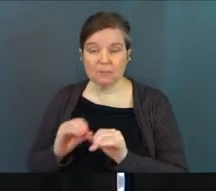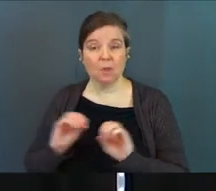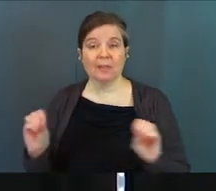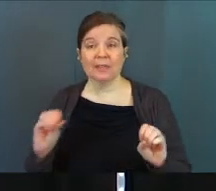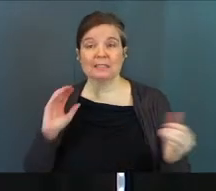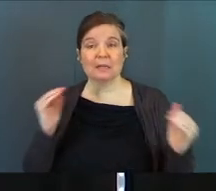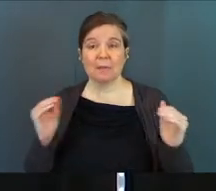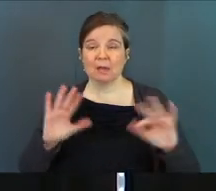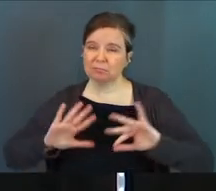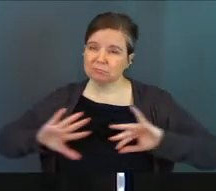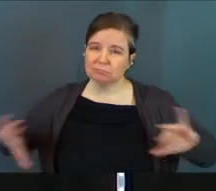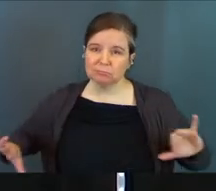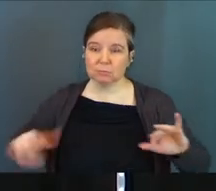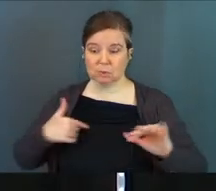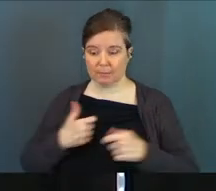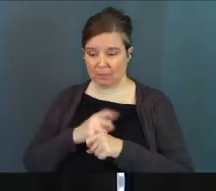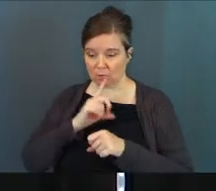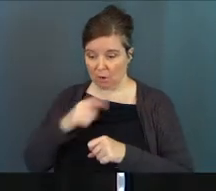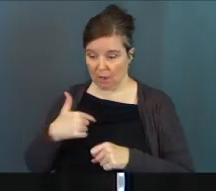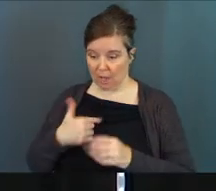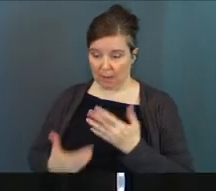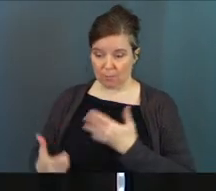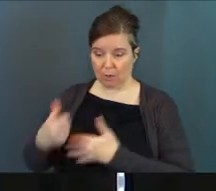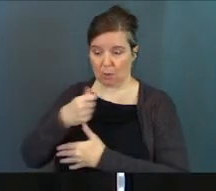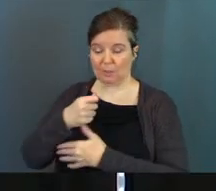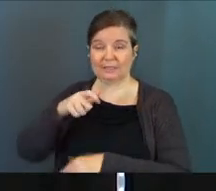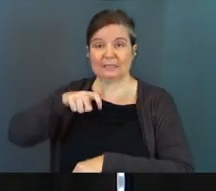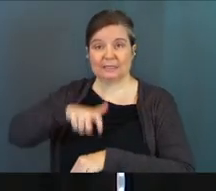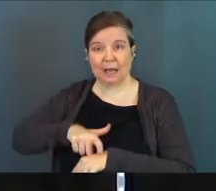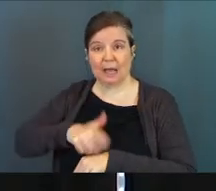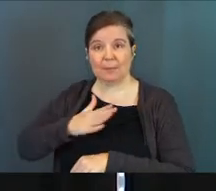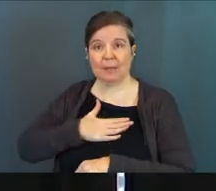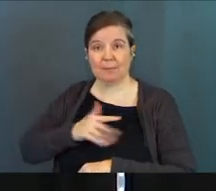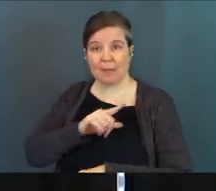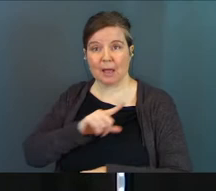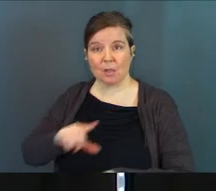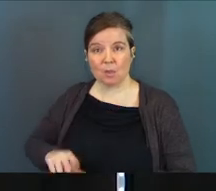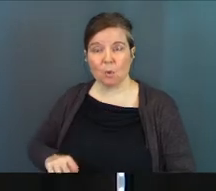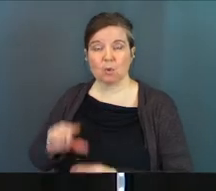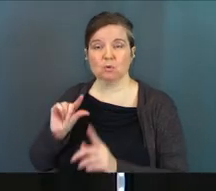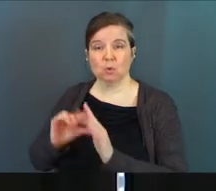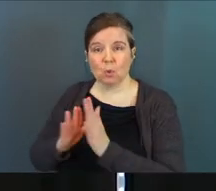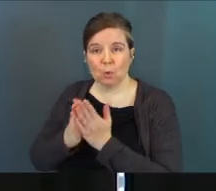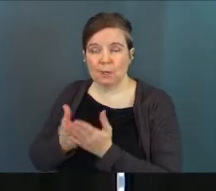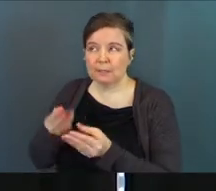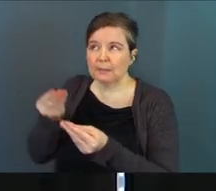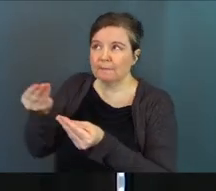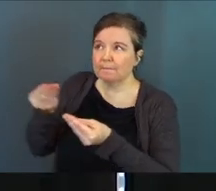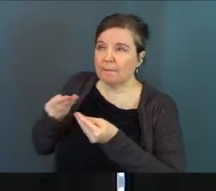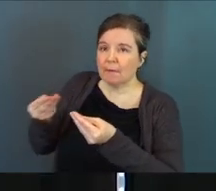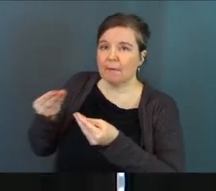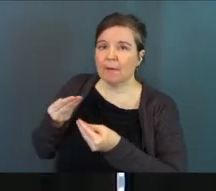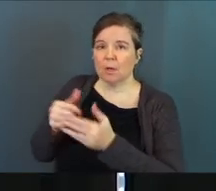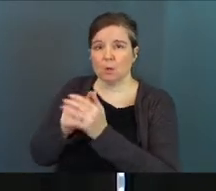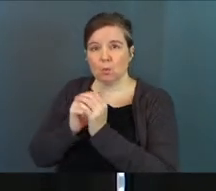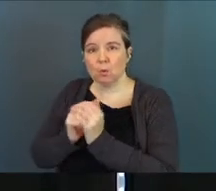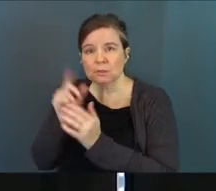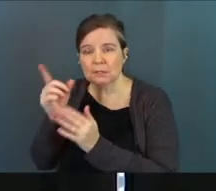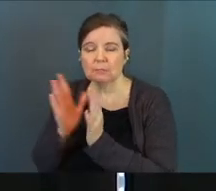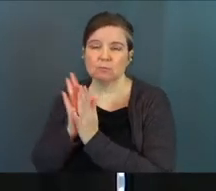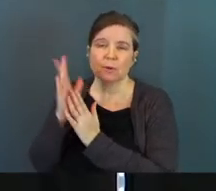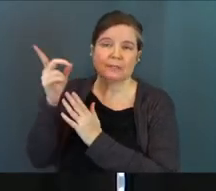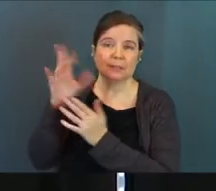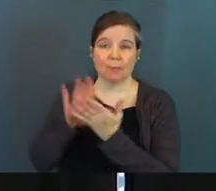of those things compare to me making sure that I am prioritizing time in my Lord's word, getting fed by him, worshiping him,